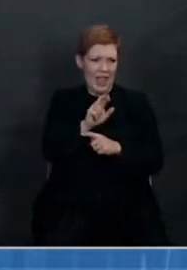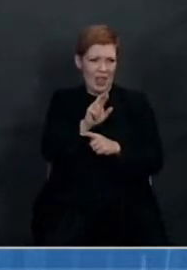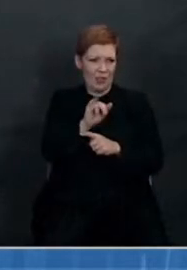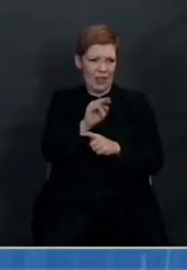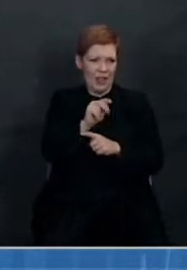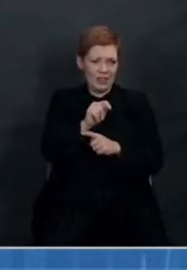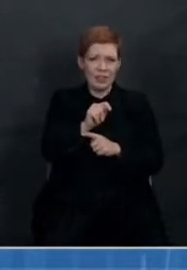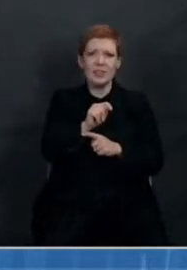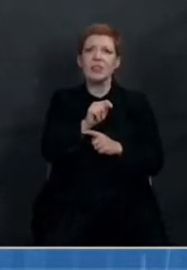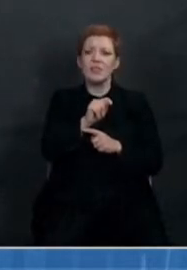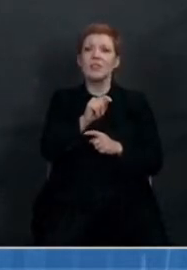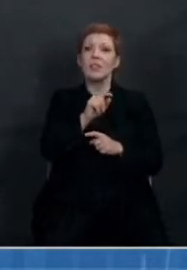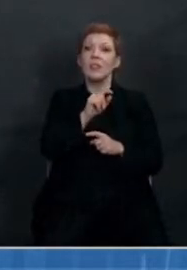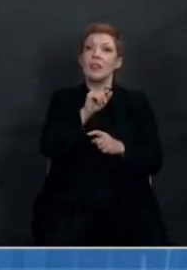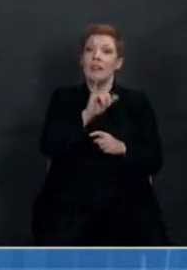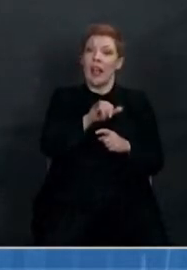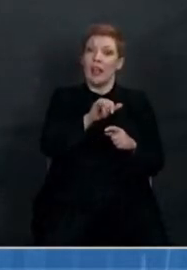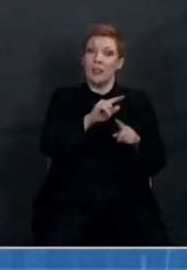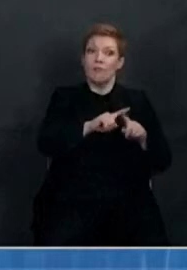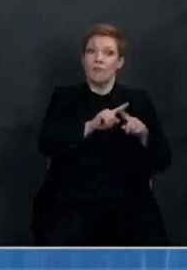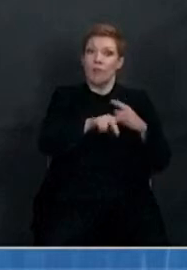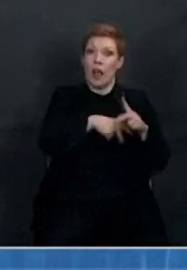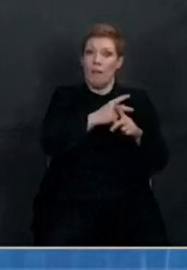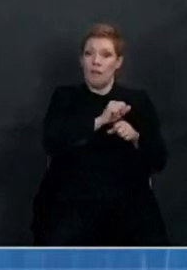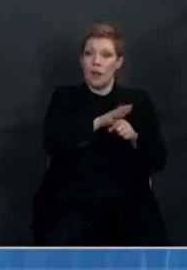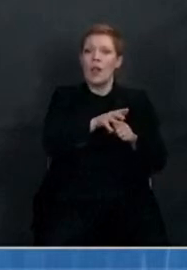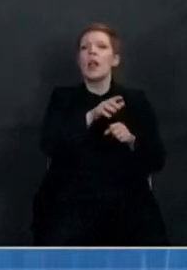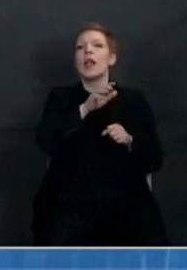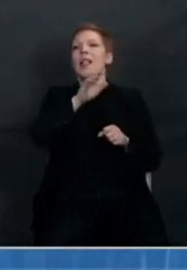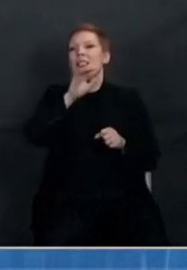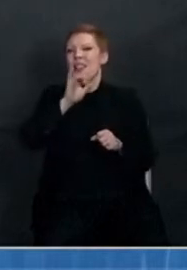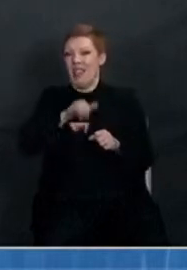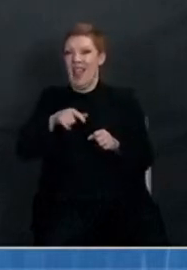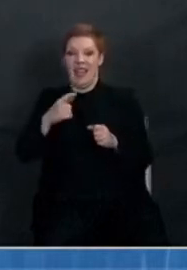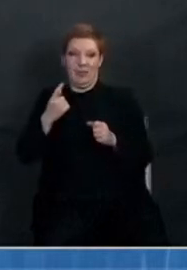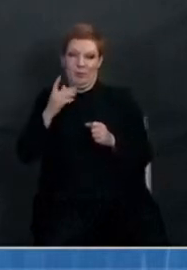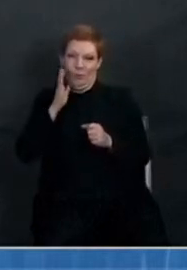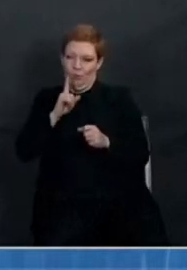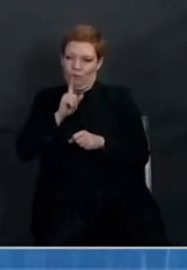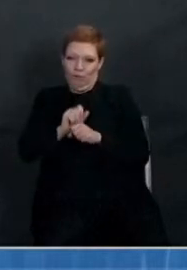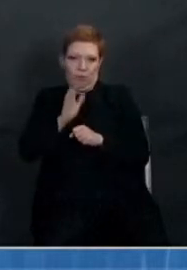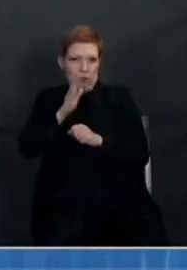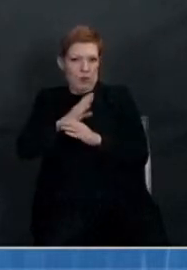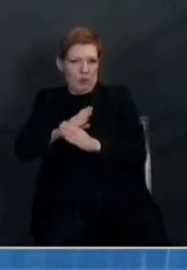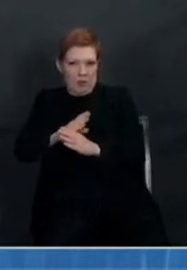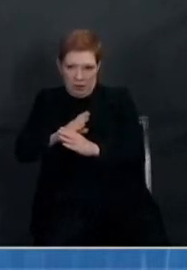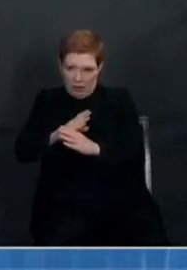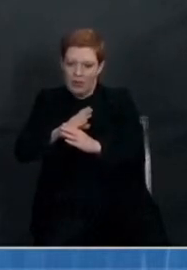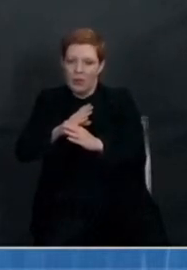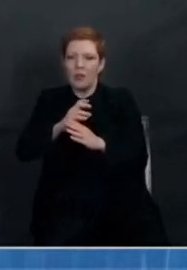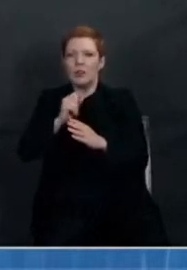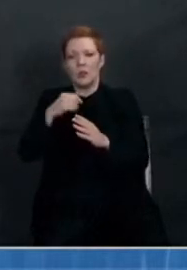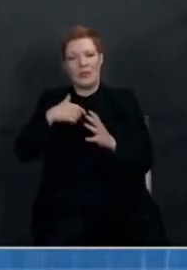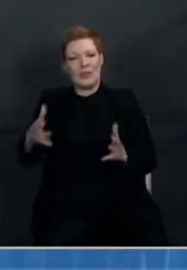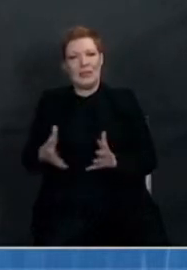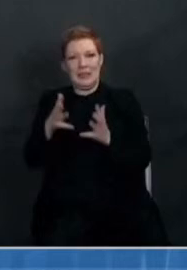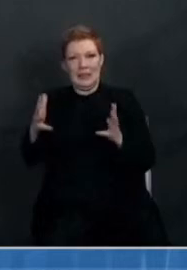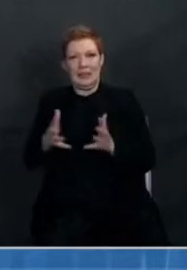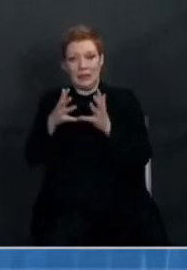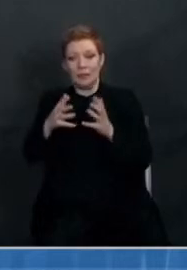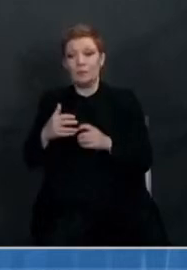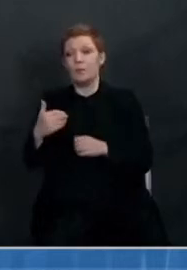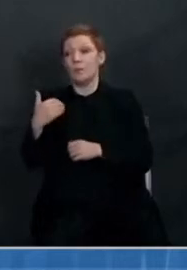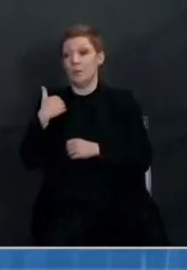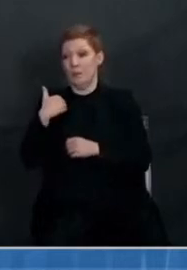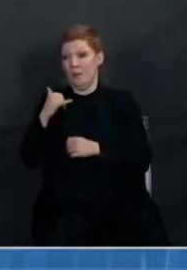Dr. Walensky gave you the four or five things you need to do to protect yourselves. I want to emphasize the last thing she said,